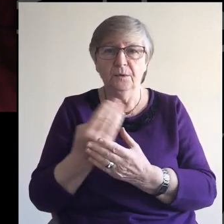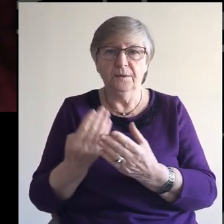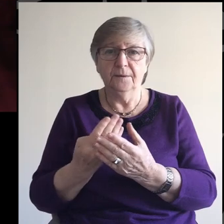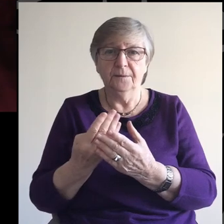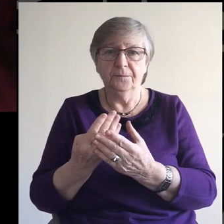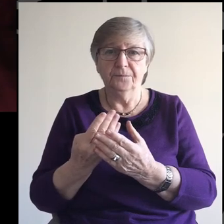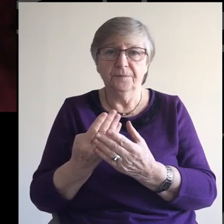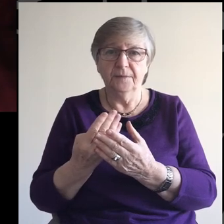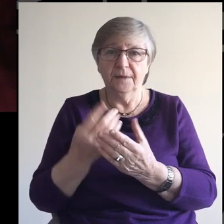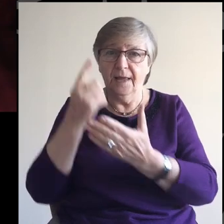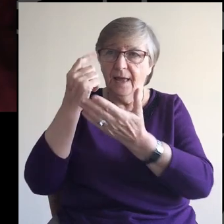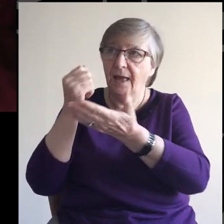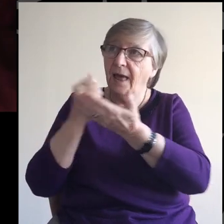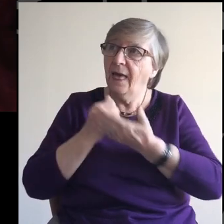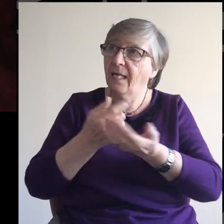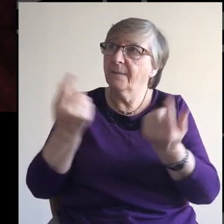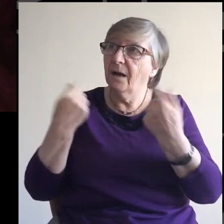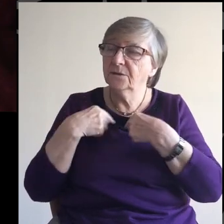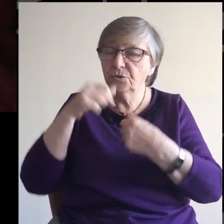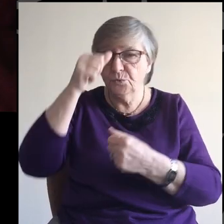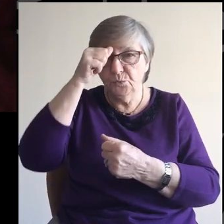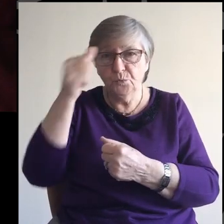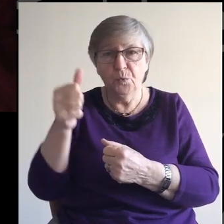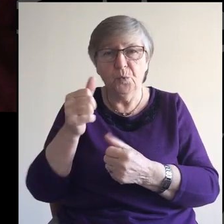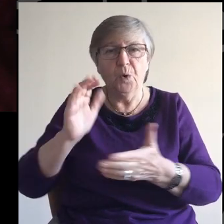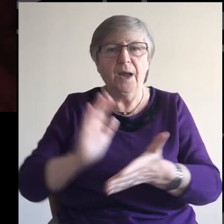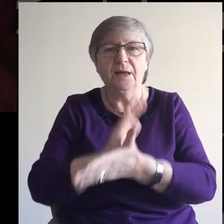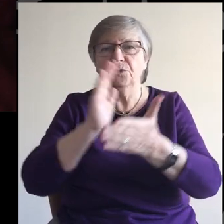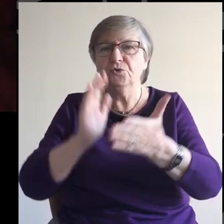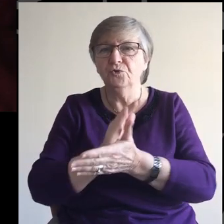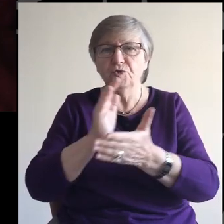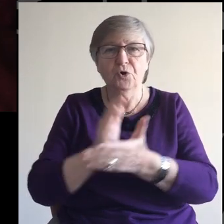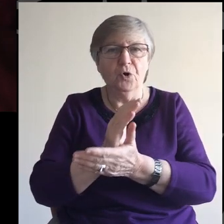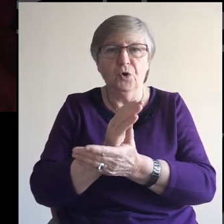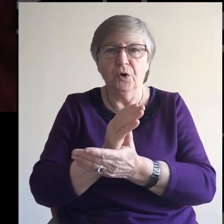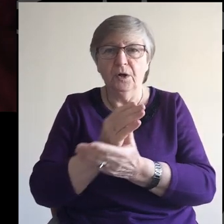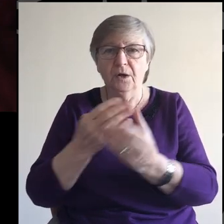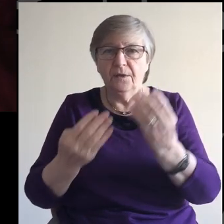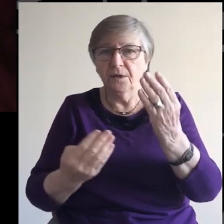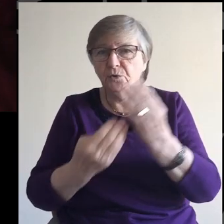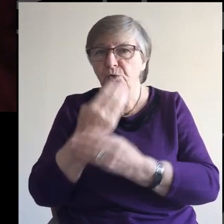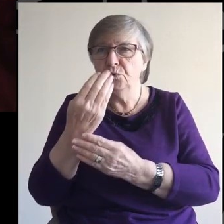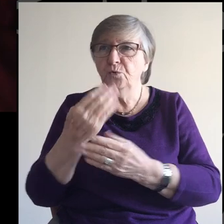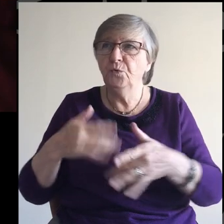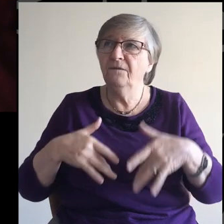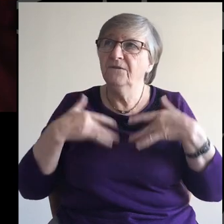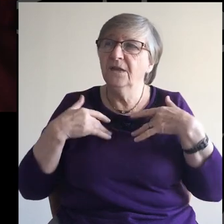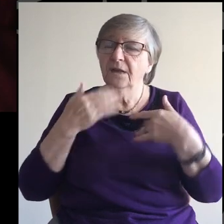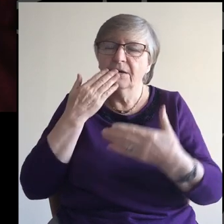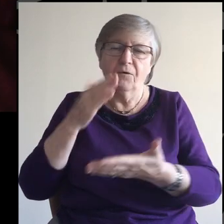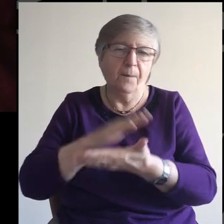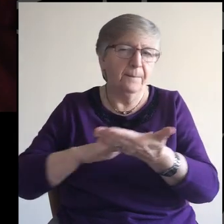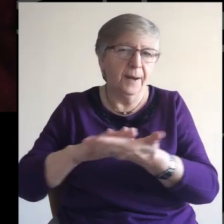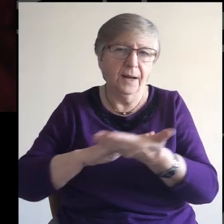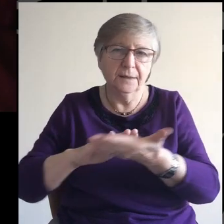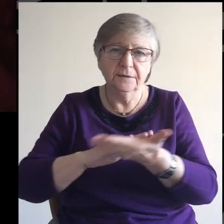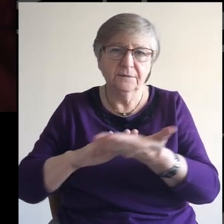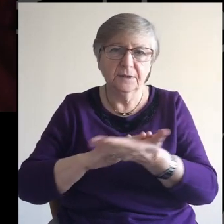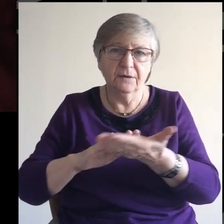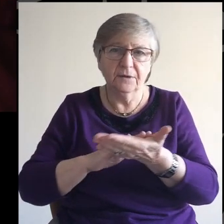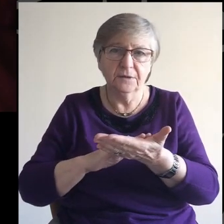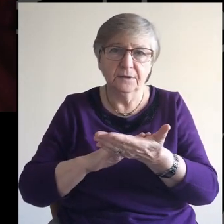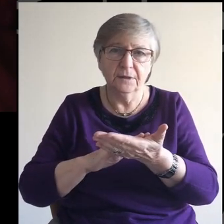And might we know and enjoy, then, the newness of being pardoned, of being forgiven, of being restored into